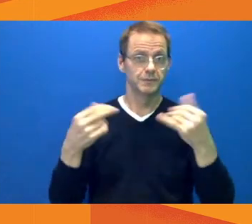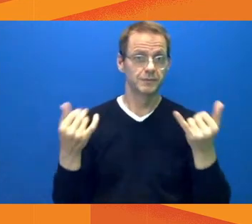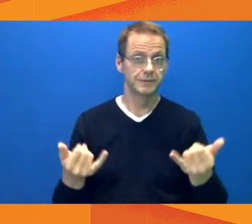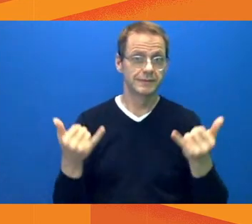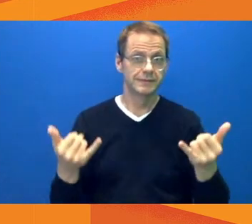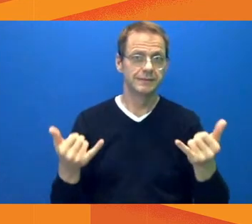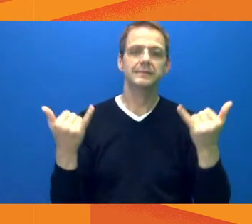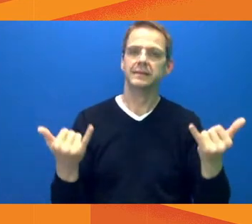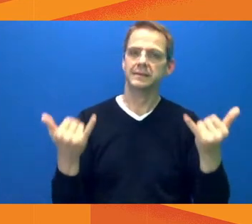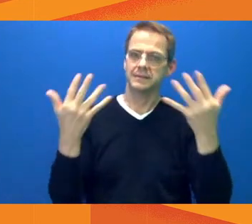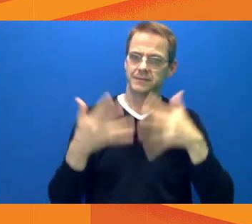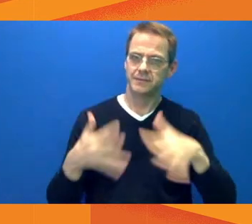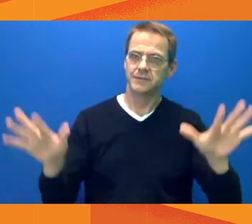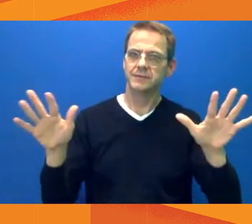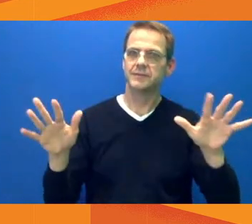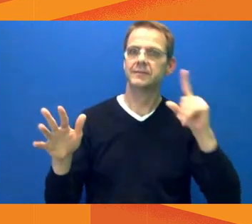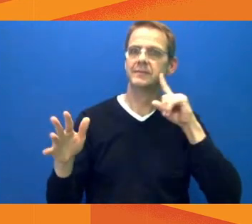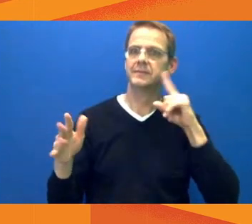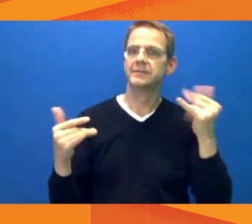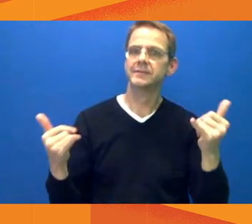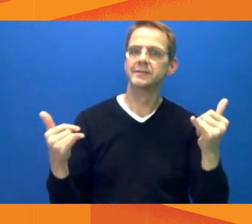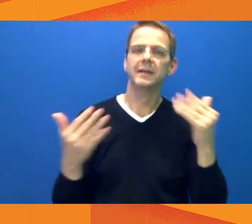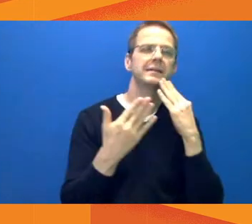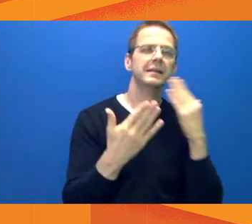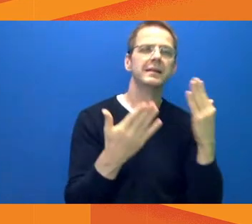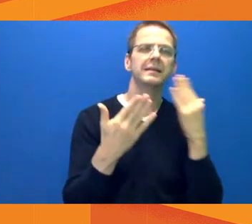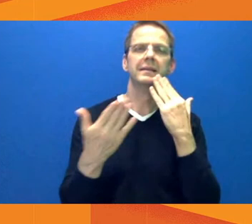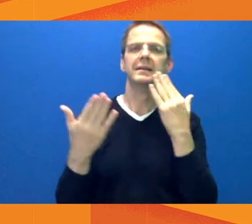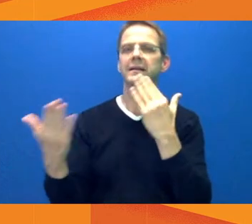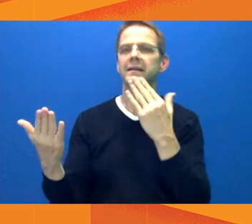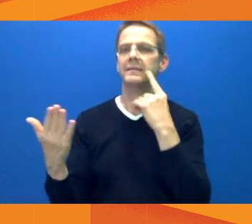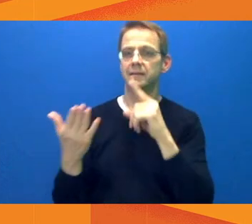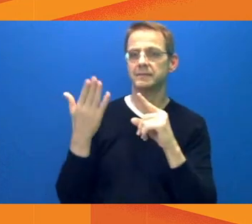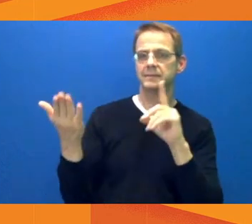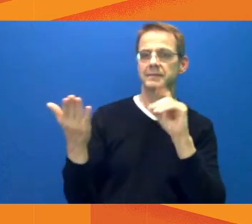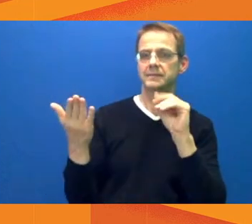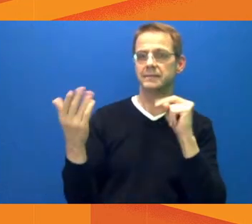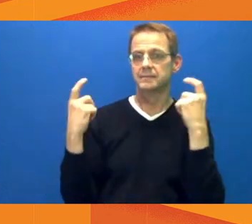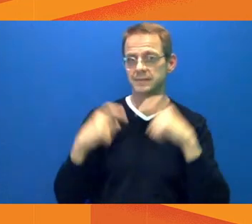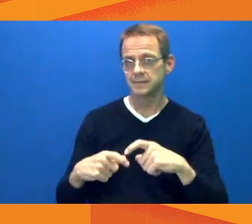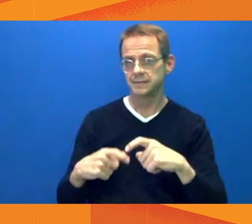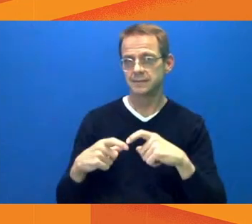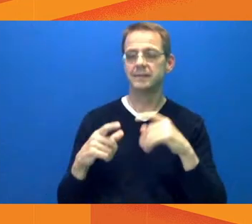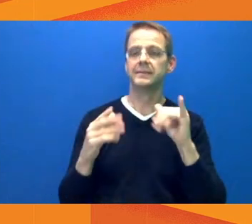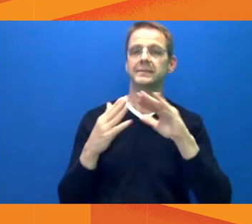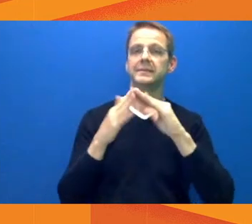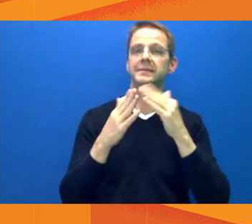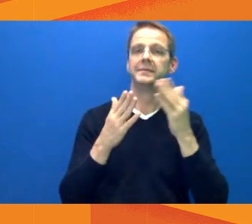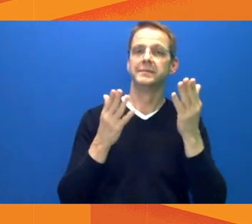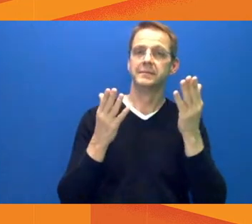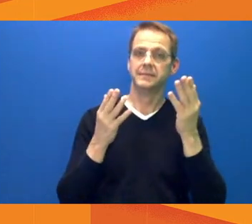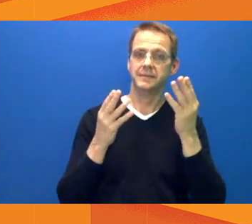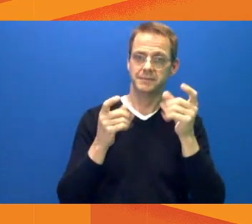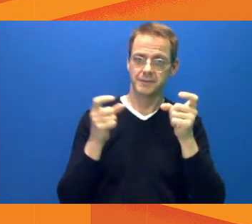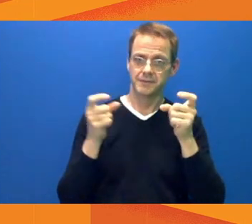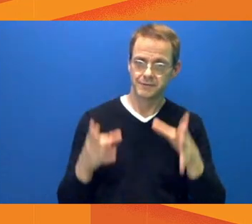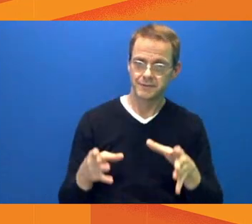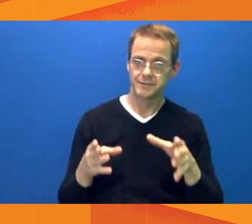manager and the interpreters for helping out and for everyone joining us on the live stream. Have a good evening and stay safe out there.